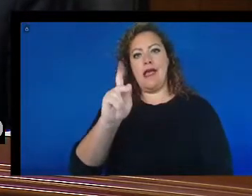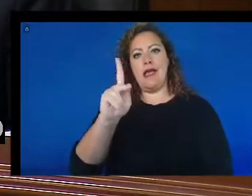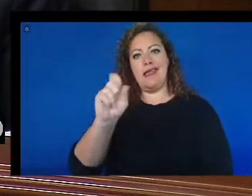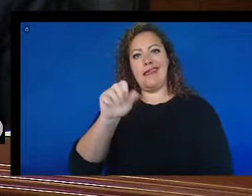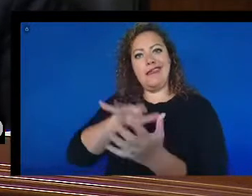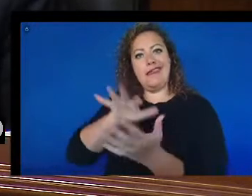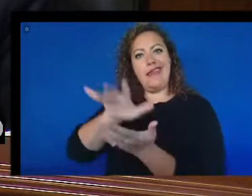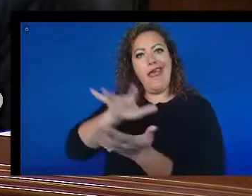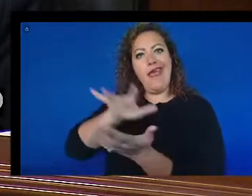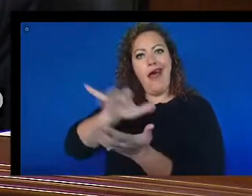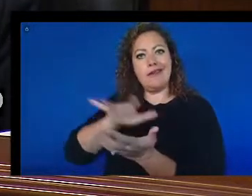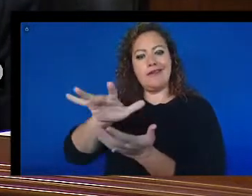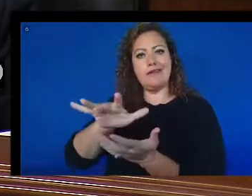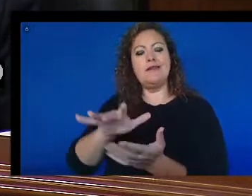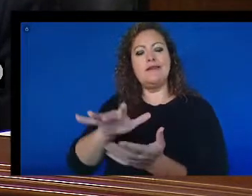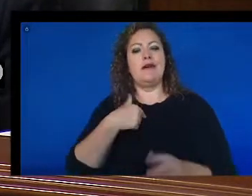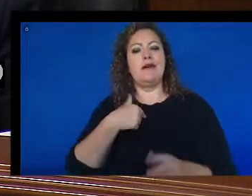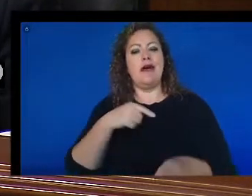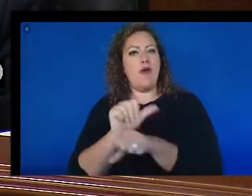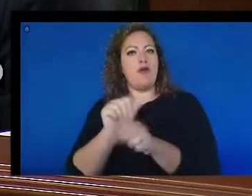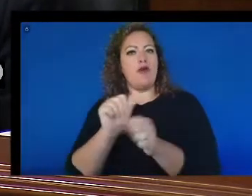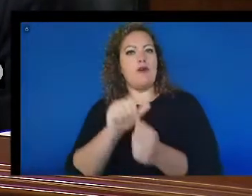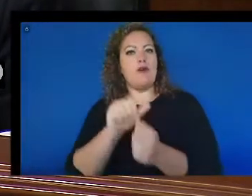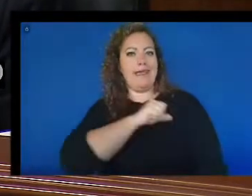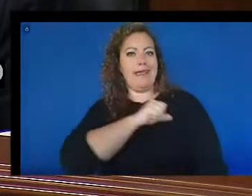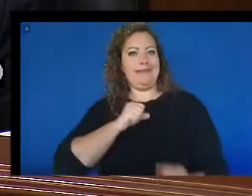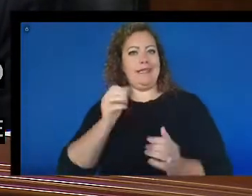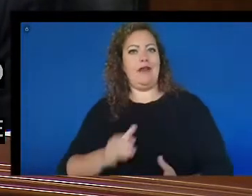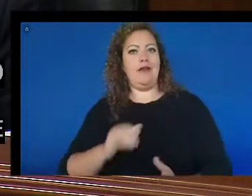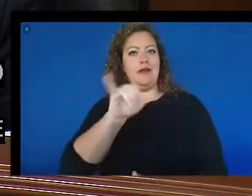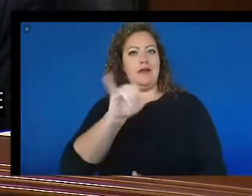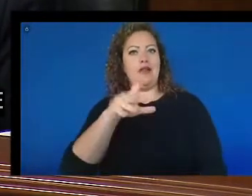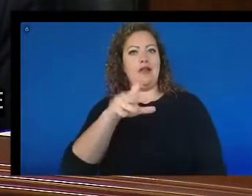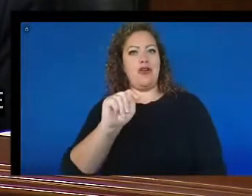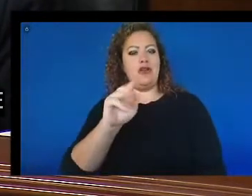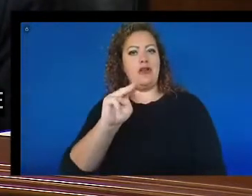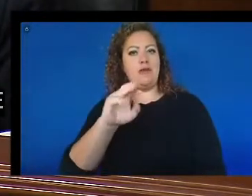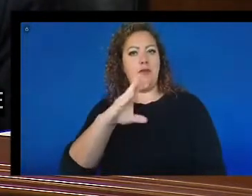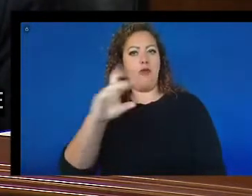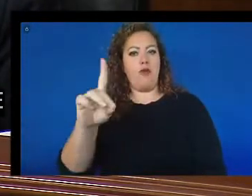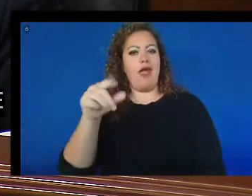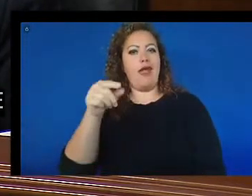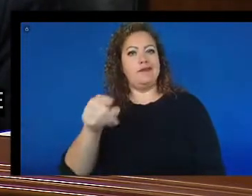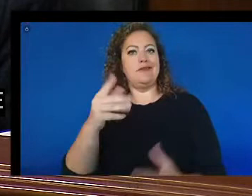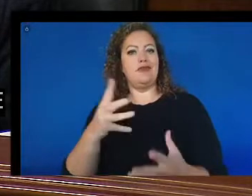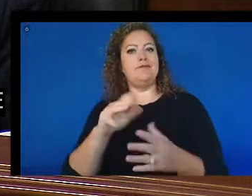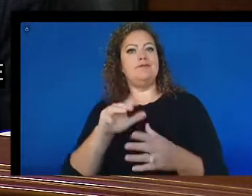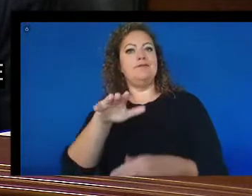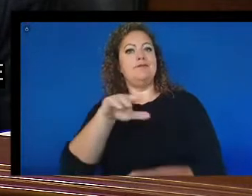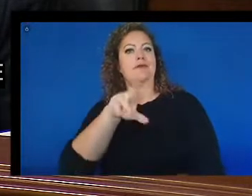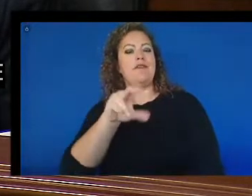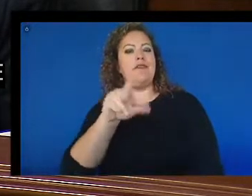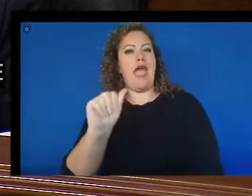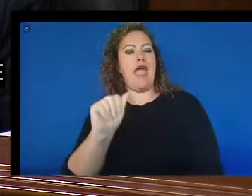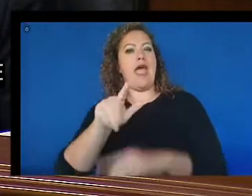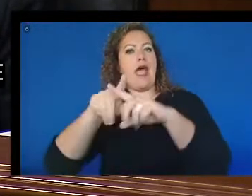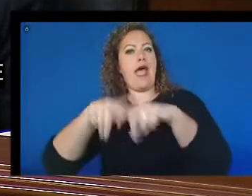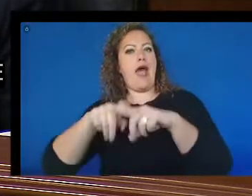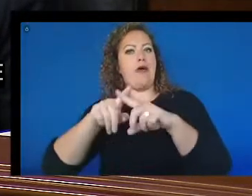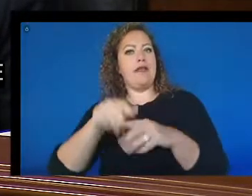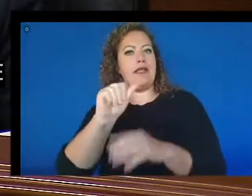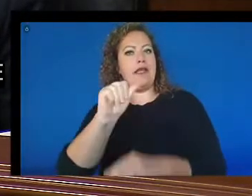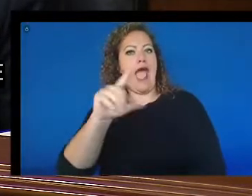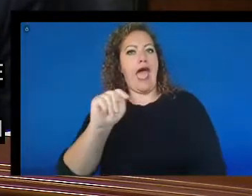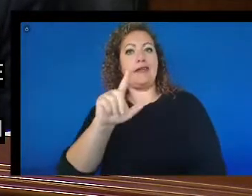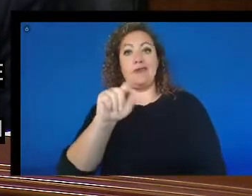alongside Senator Jerry Moran to pass the Bipartisan VA Website Accountability Act in 2020. That law requires the